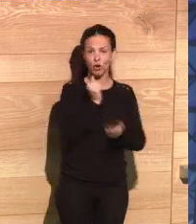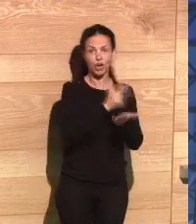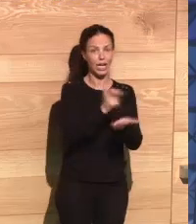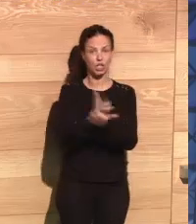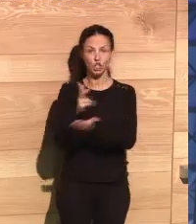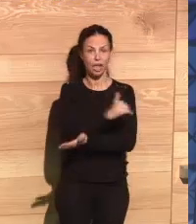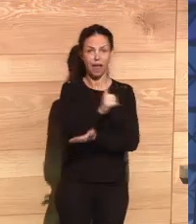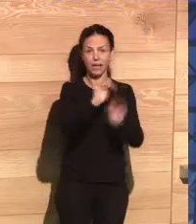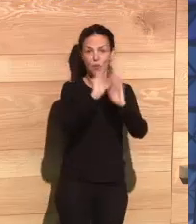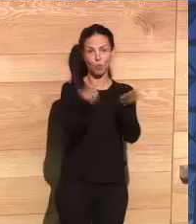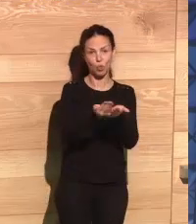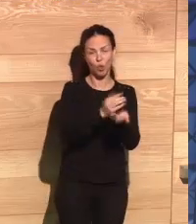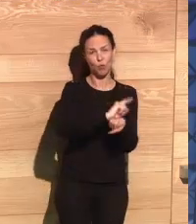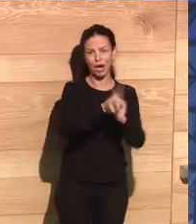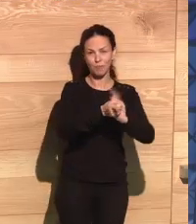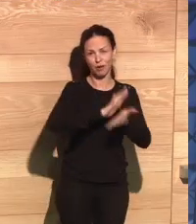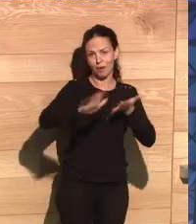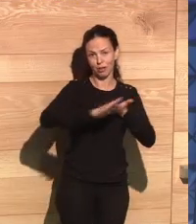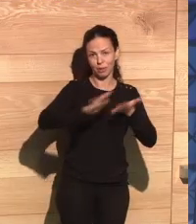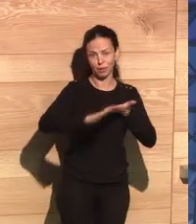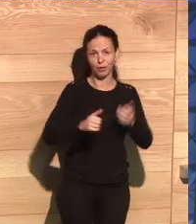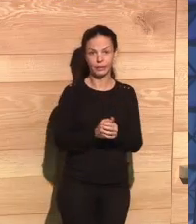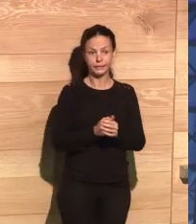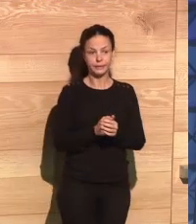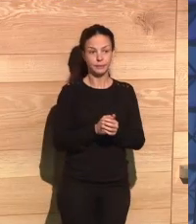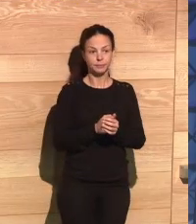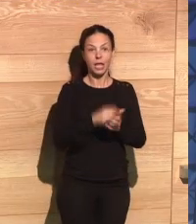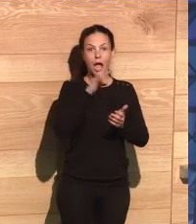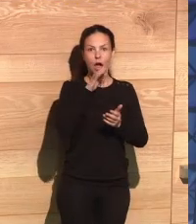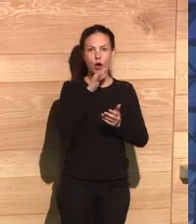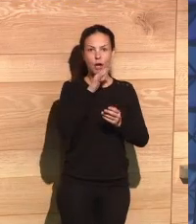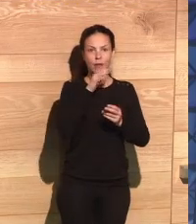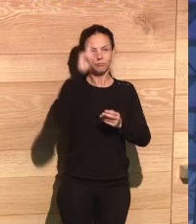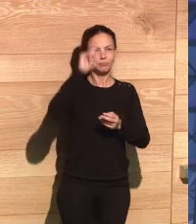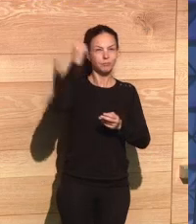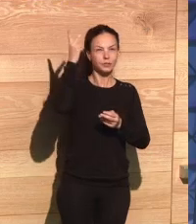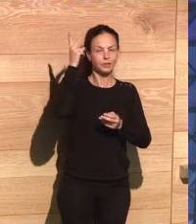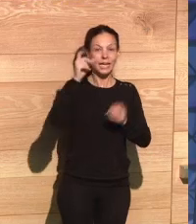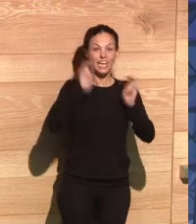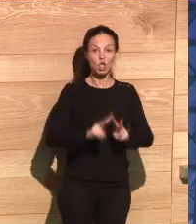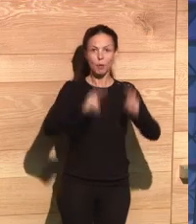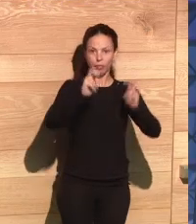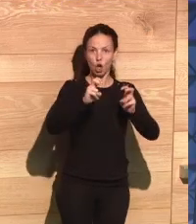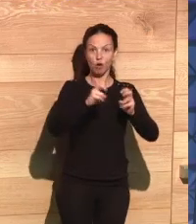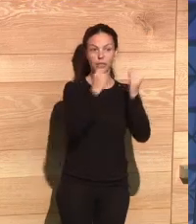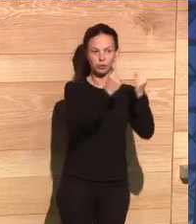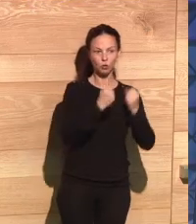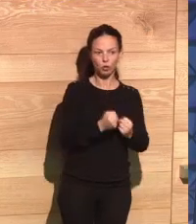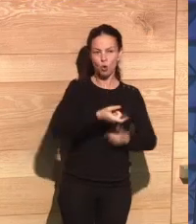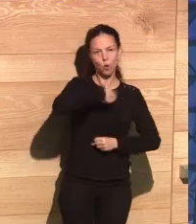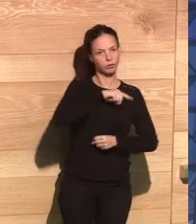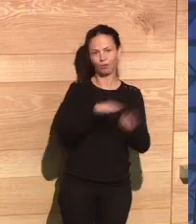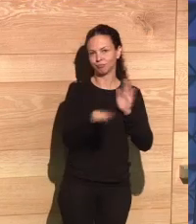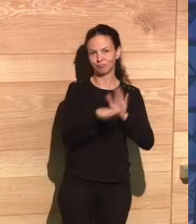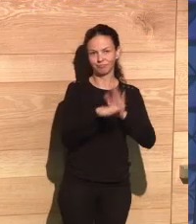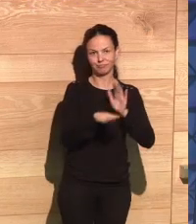involved we are in trying to find answers for new challenges in a world that is changing very fast. The innovation spirit